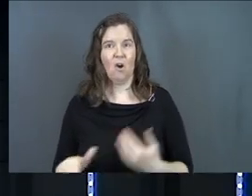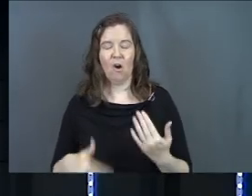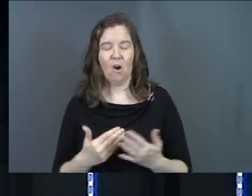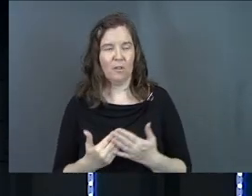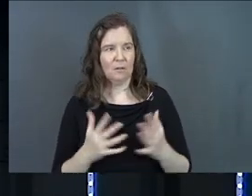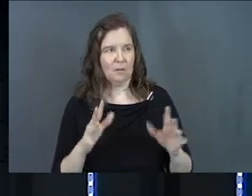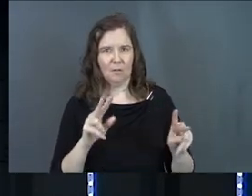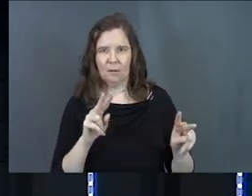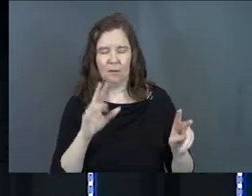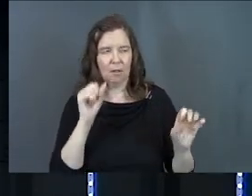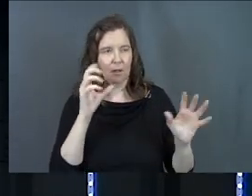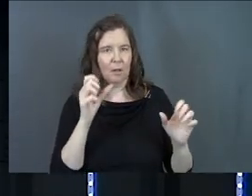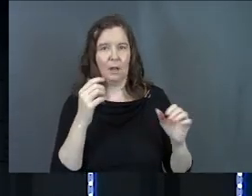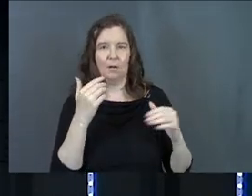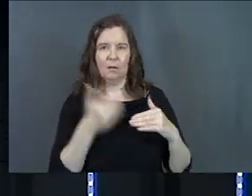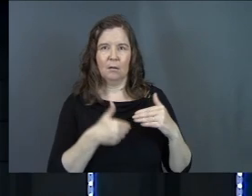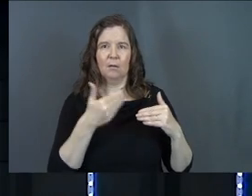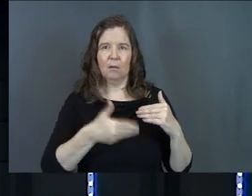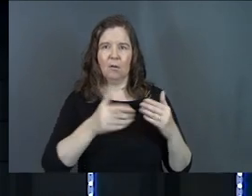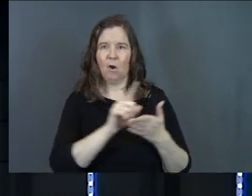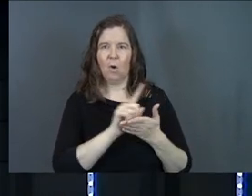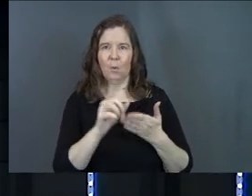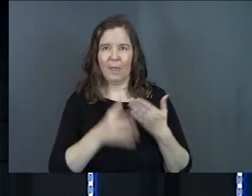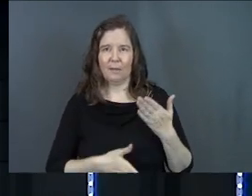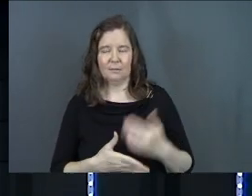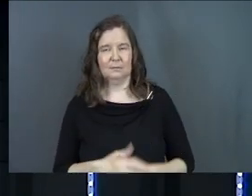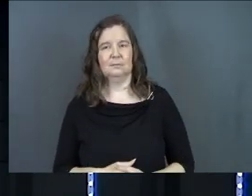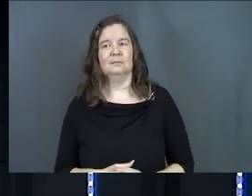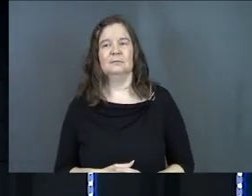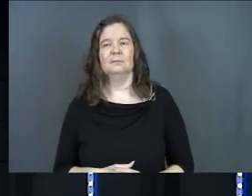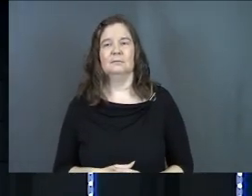All this stuff. It was just, it went on all weekend.